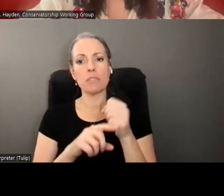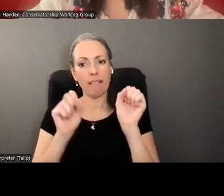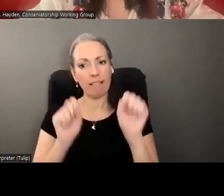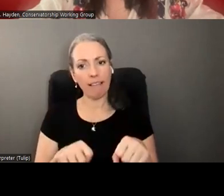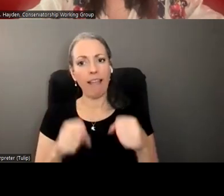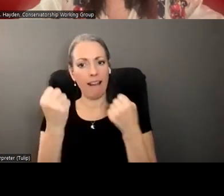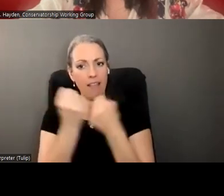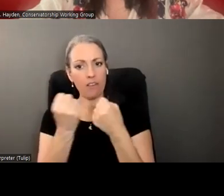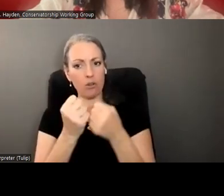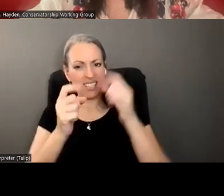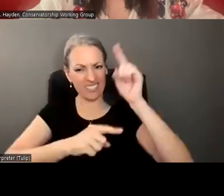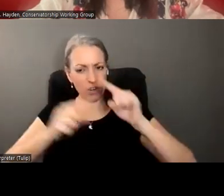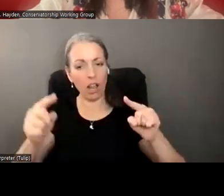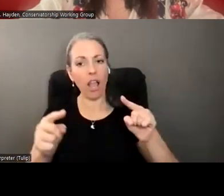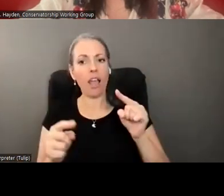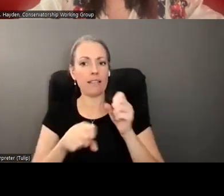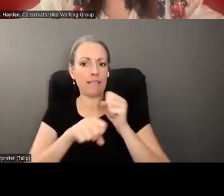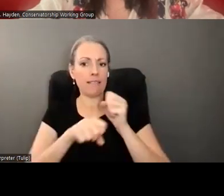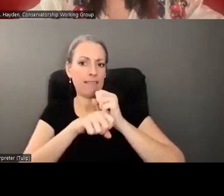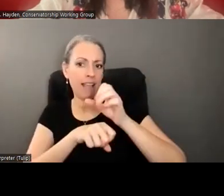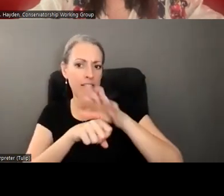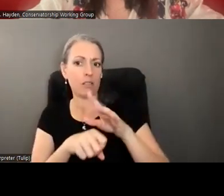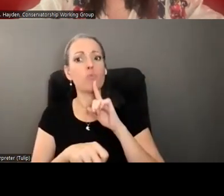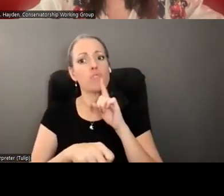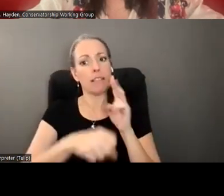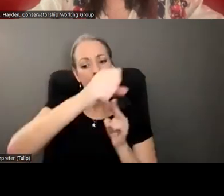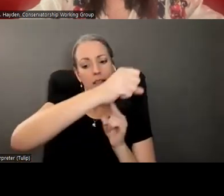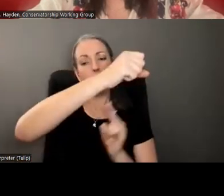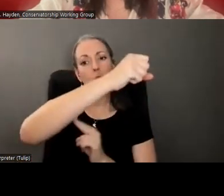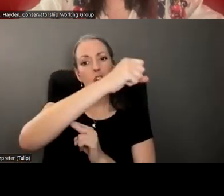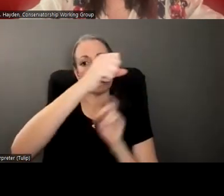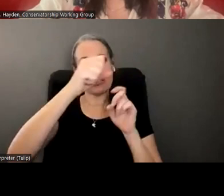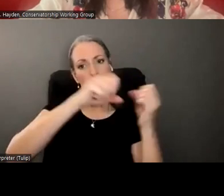of counseling, but I think that's a bridge that needs to be strengthened.